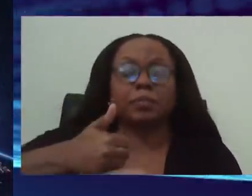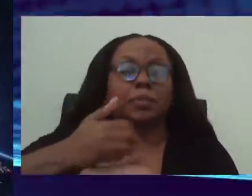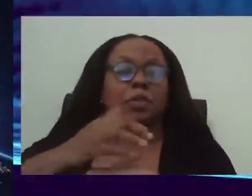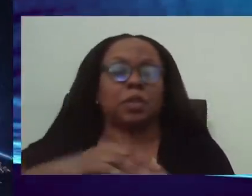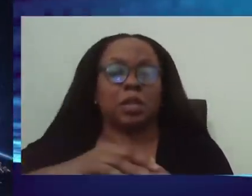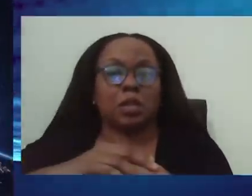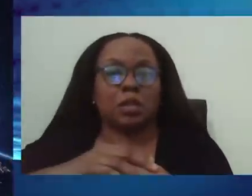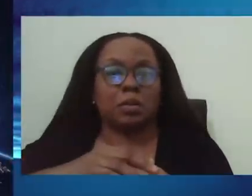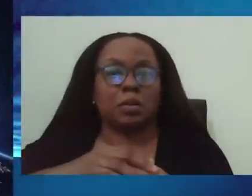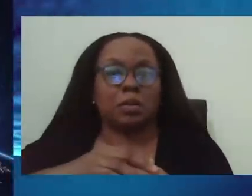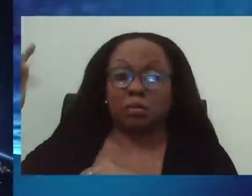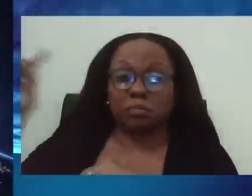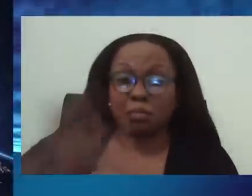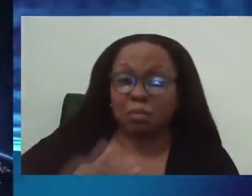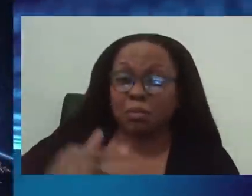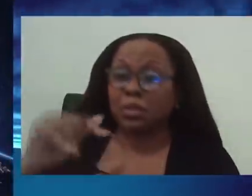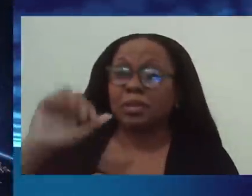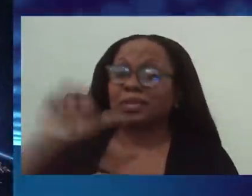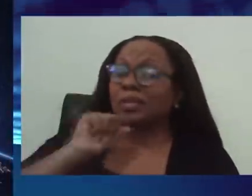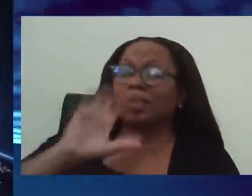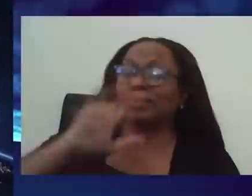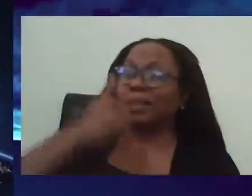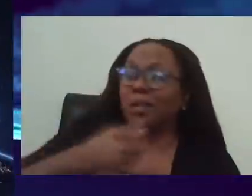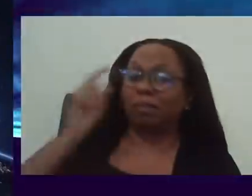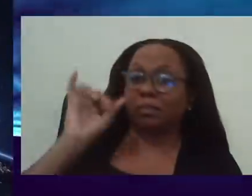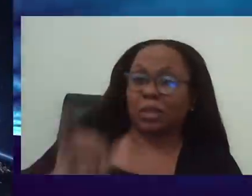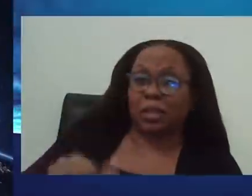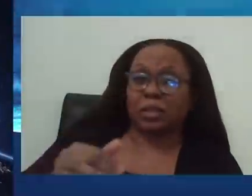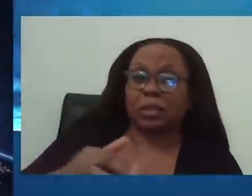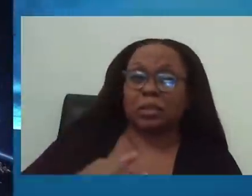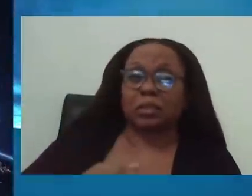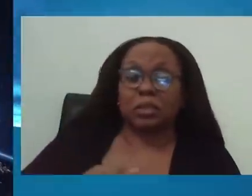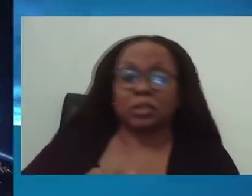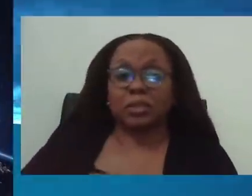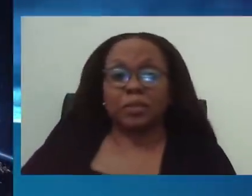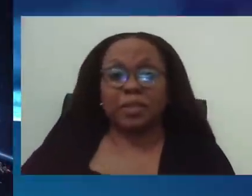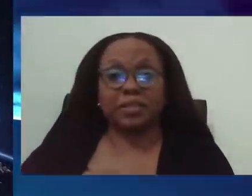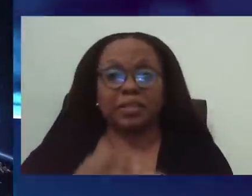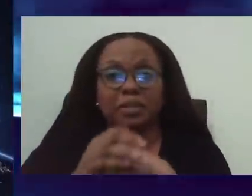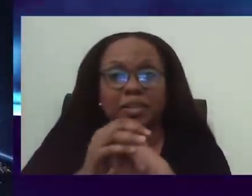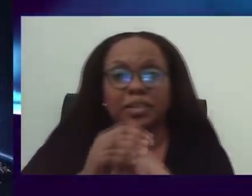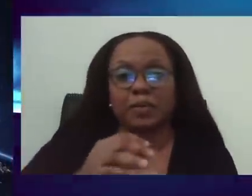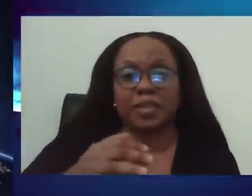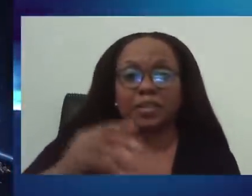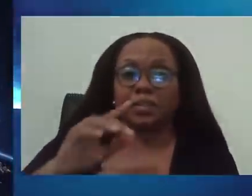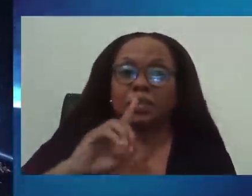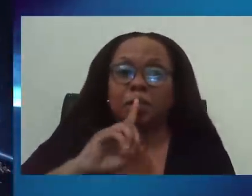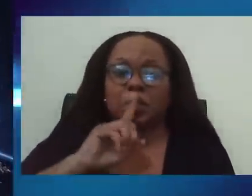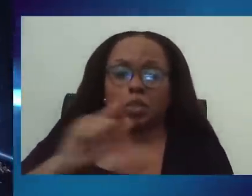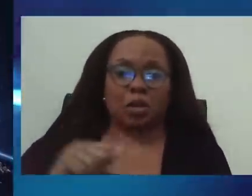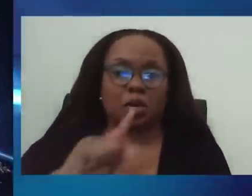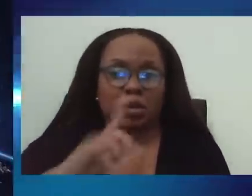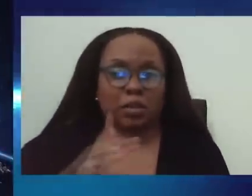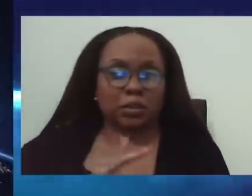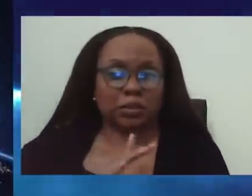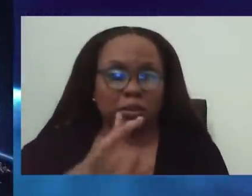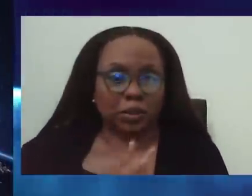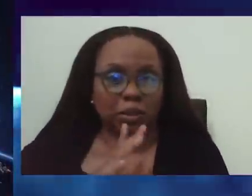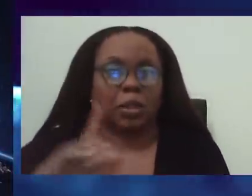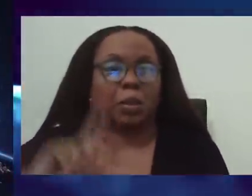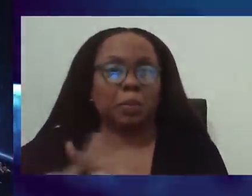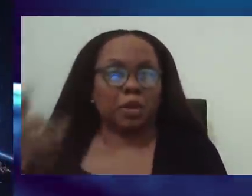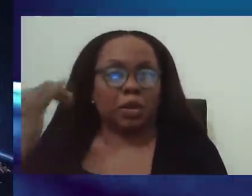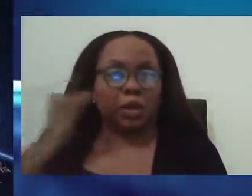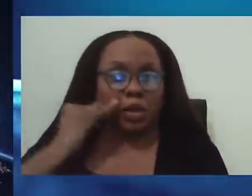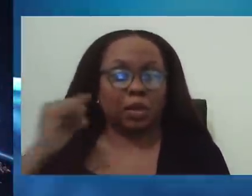who may wish to quarantine at home, it is not going through the official channels. And what we want to say is that